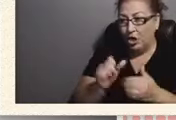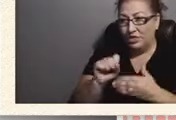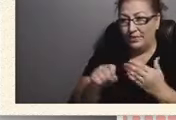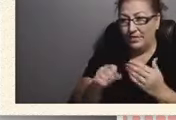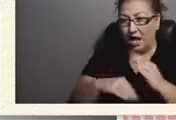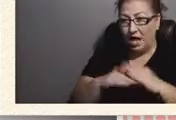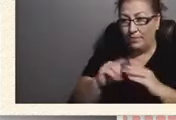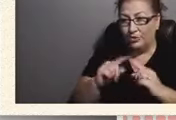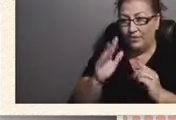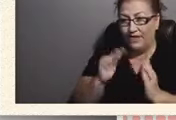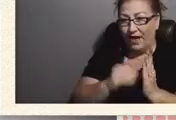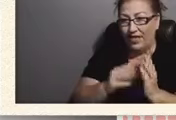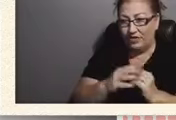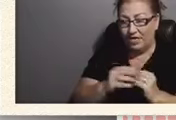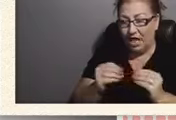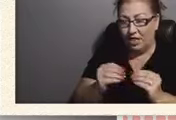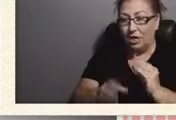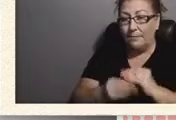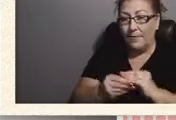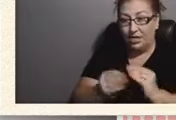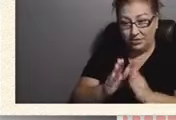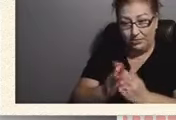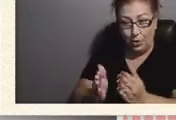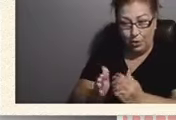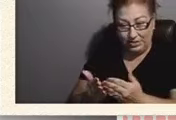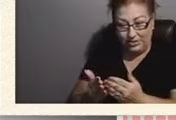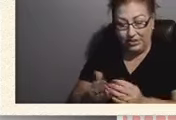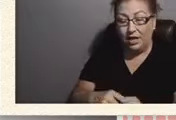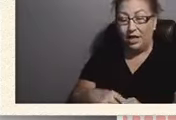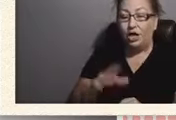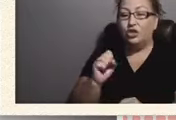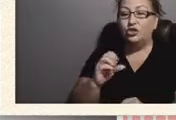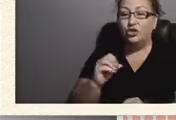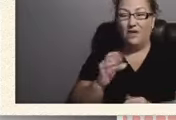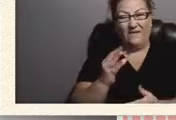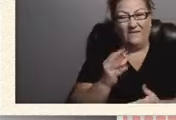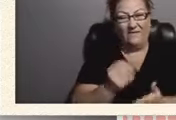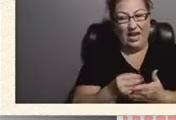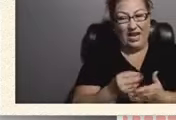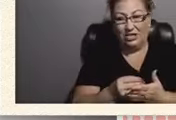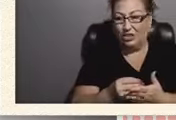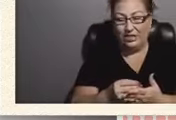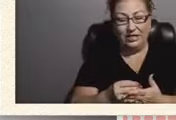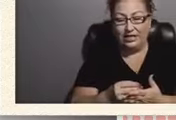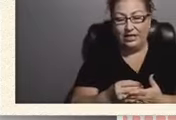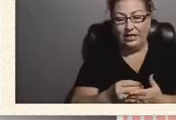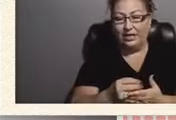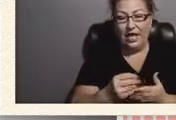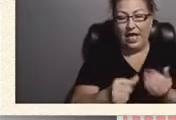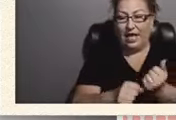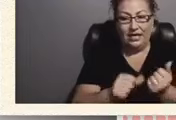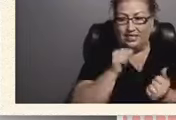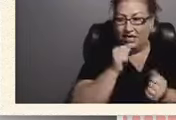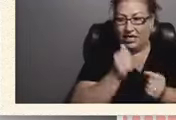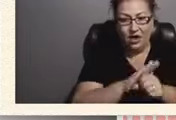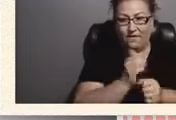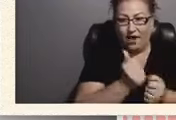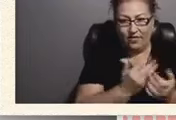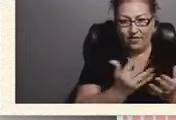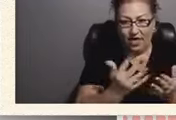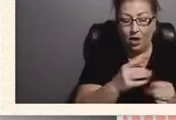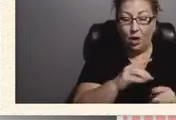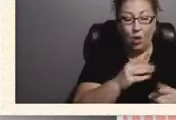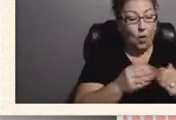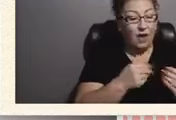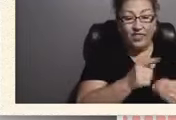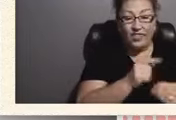plus the books. So financial aid didn't cover everything. So whatever they don't cover, the vocational